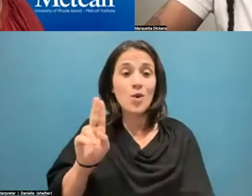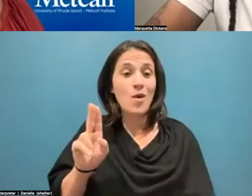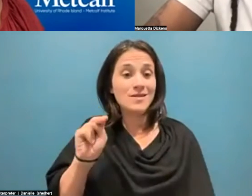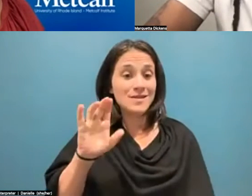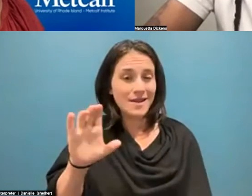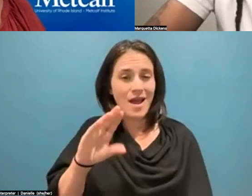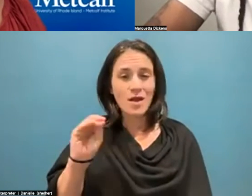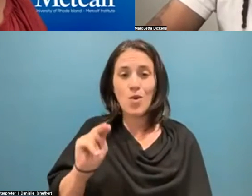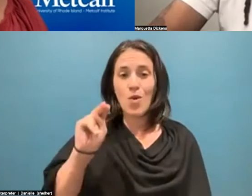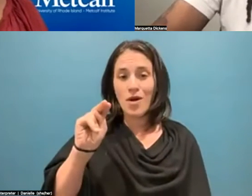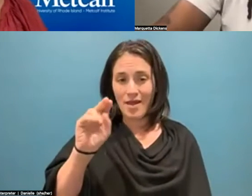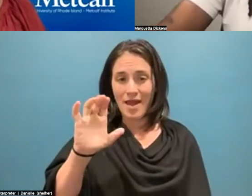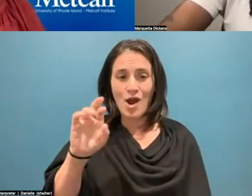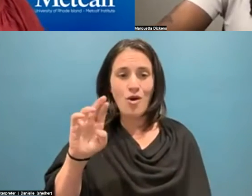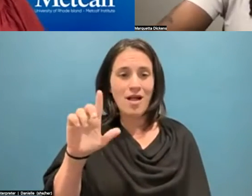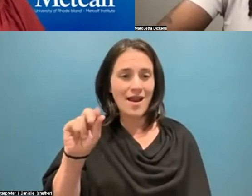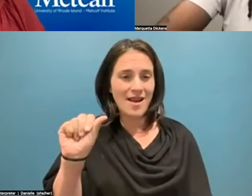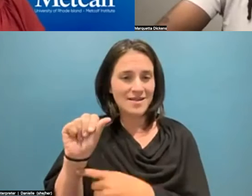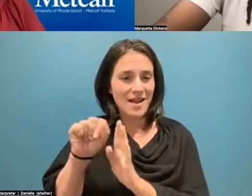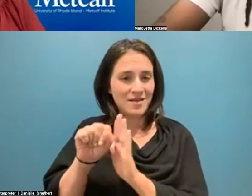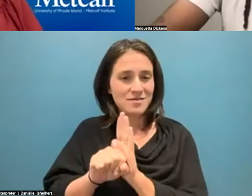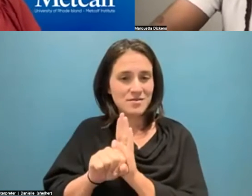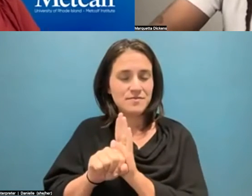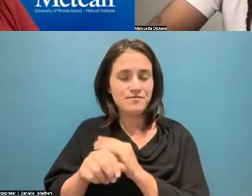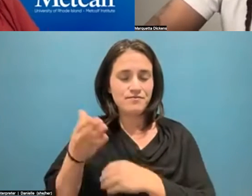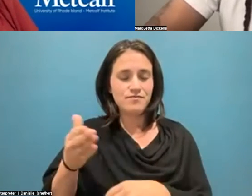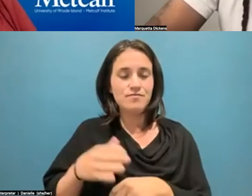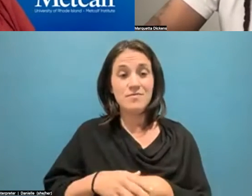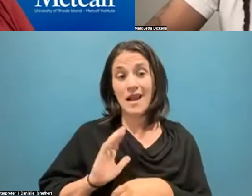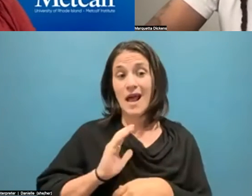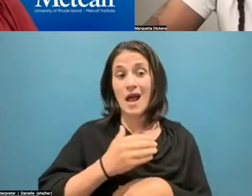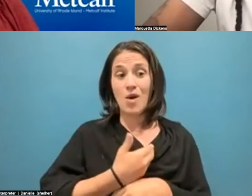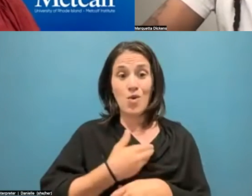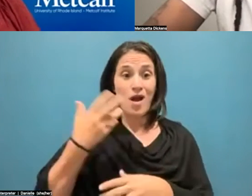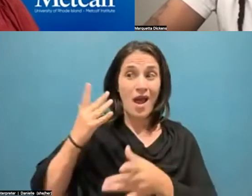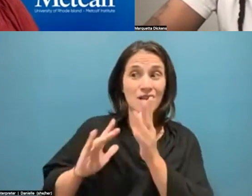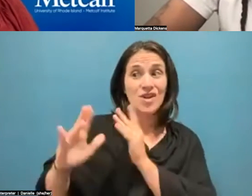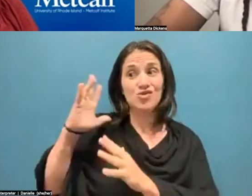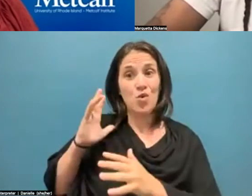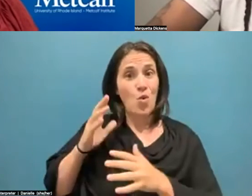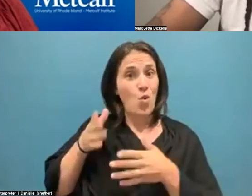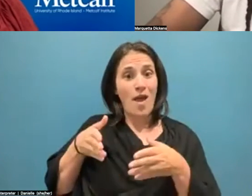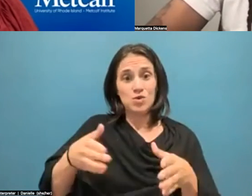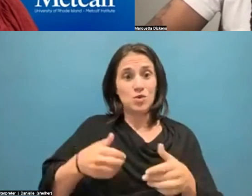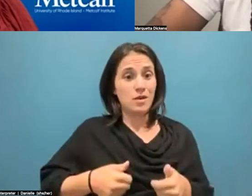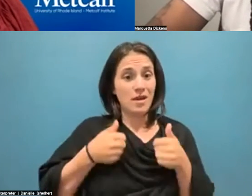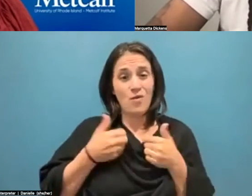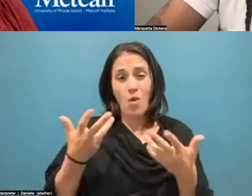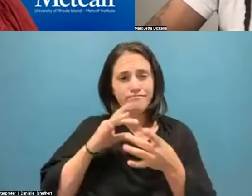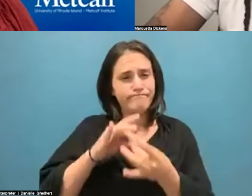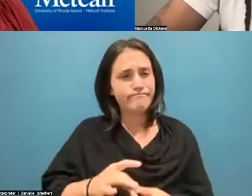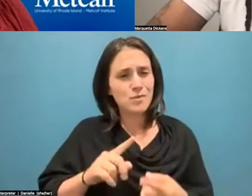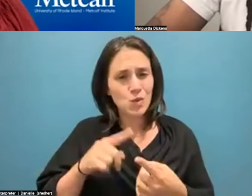State. In terms of, like, our ancestral ways of living is really just living with nature, learning how to live with the water,